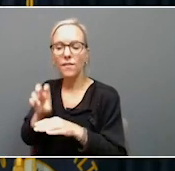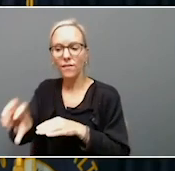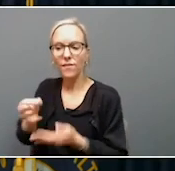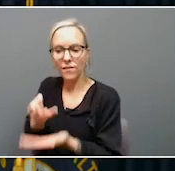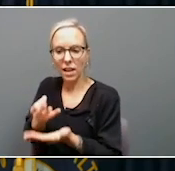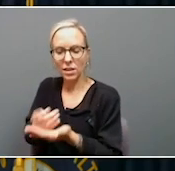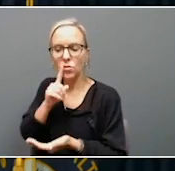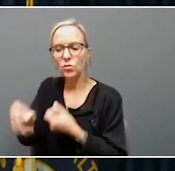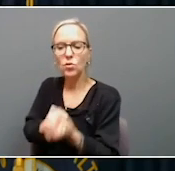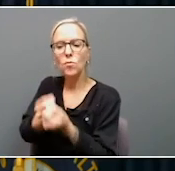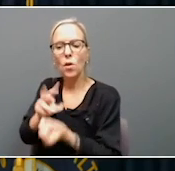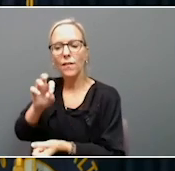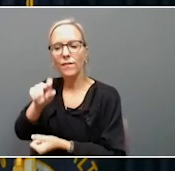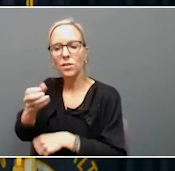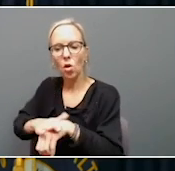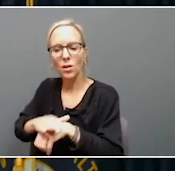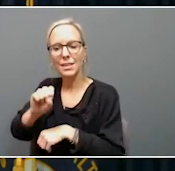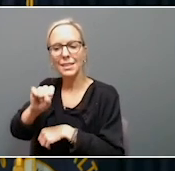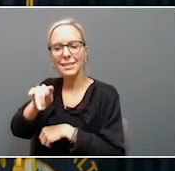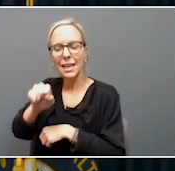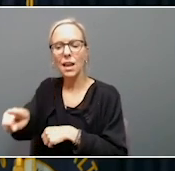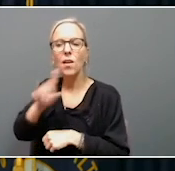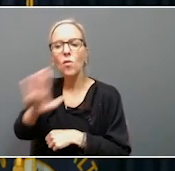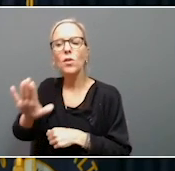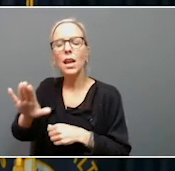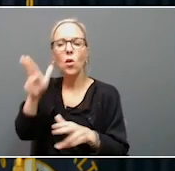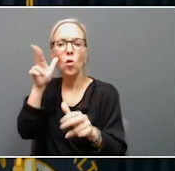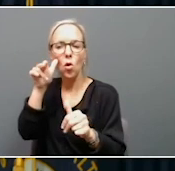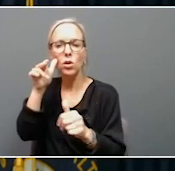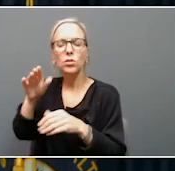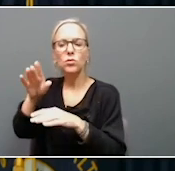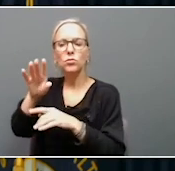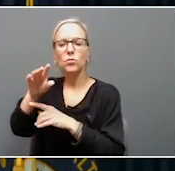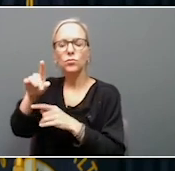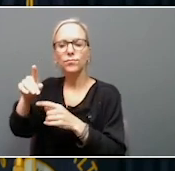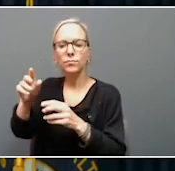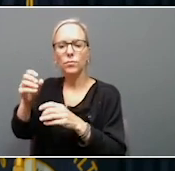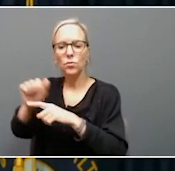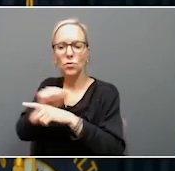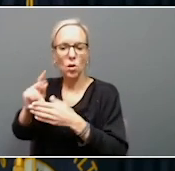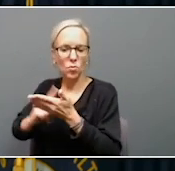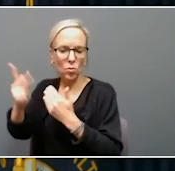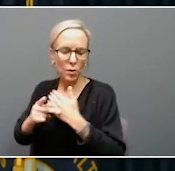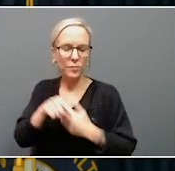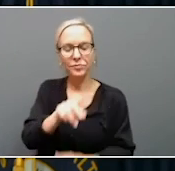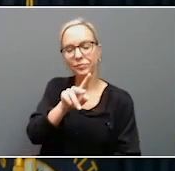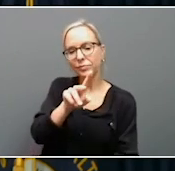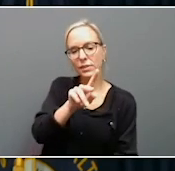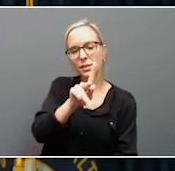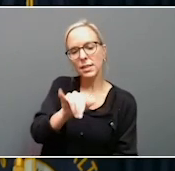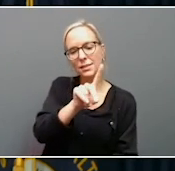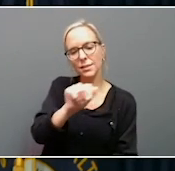completing the organization's equine grooming program. Finally, about $4,000 is going to the Disabled American Veterans Chapter 3